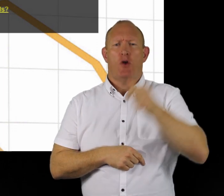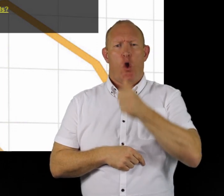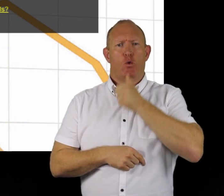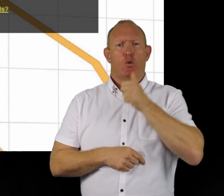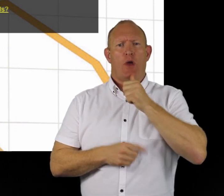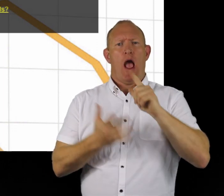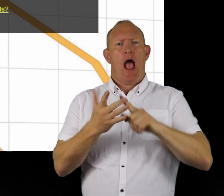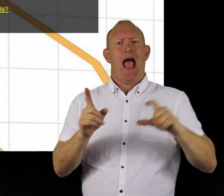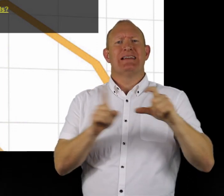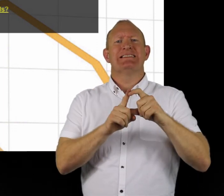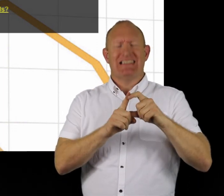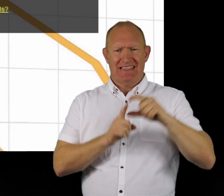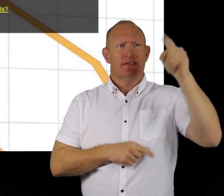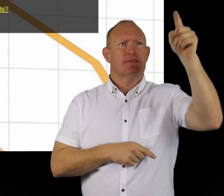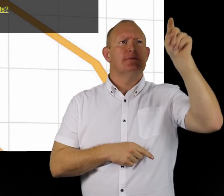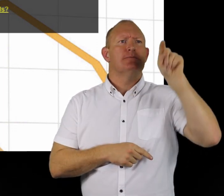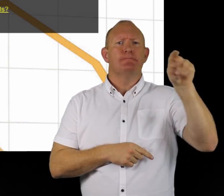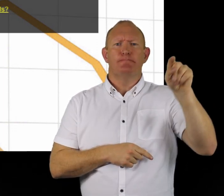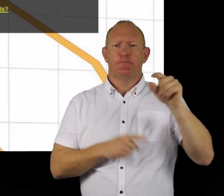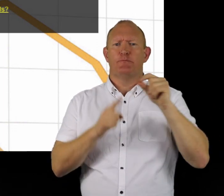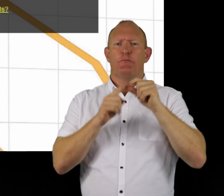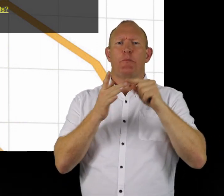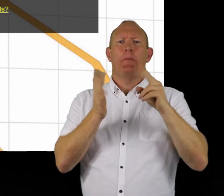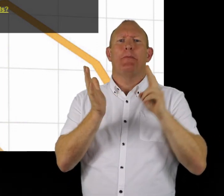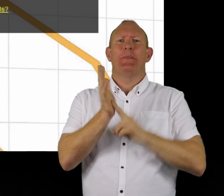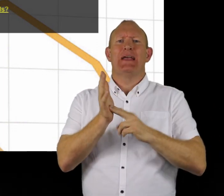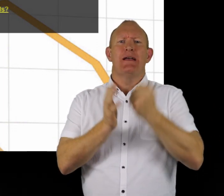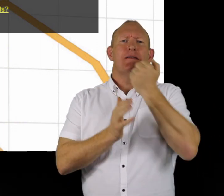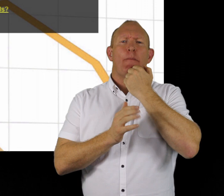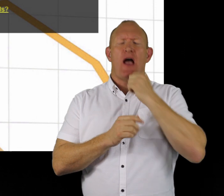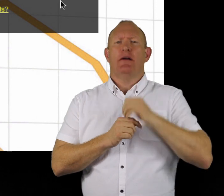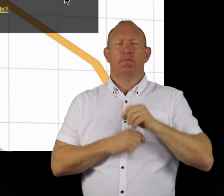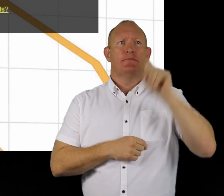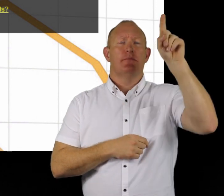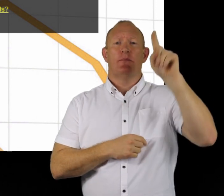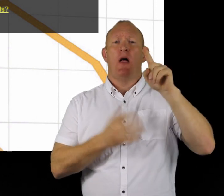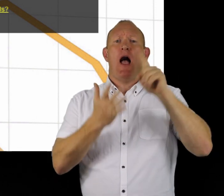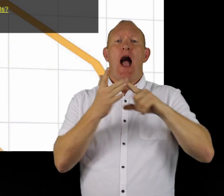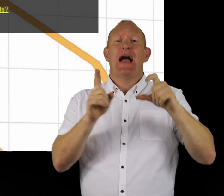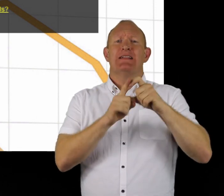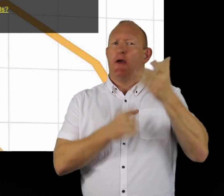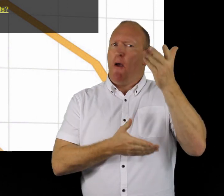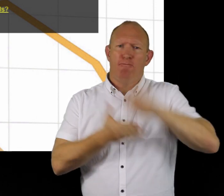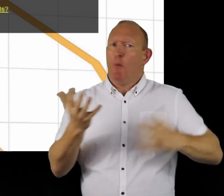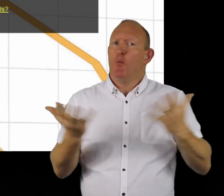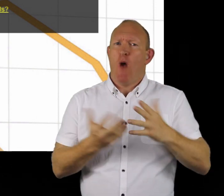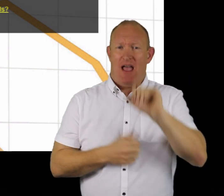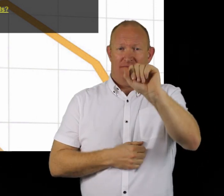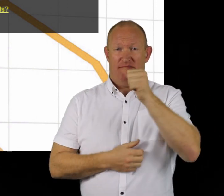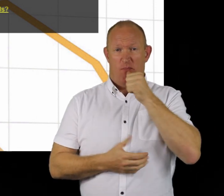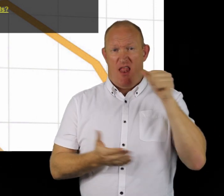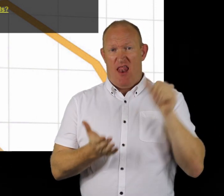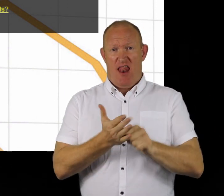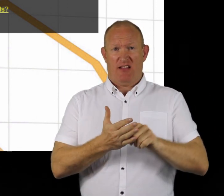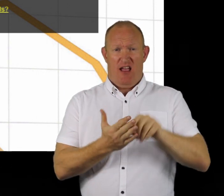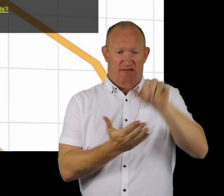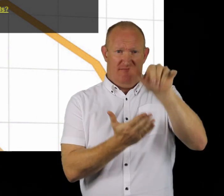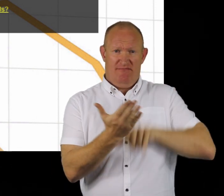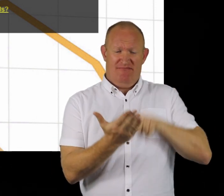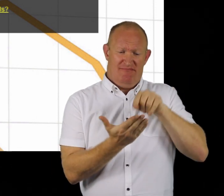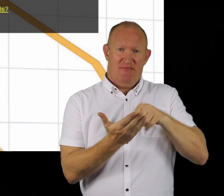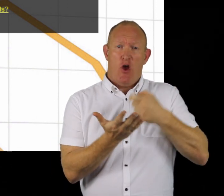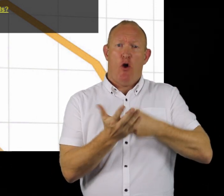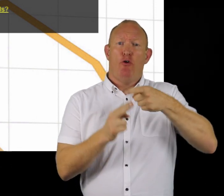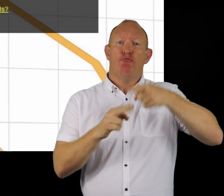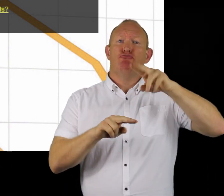application reference number and your PIN which is your six digit date of birth. Your housing